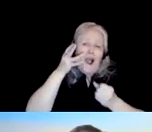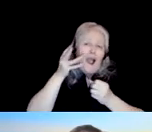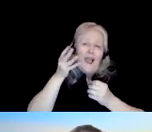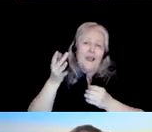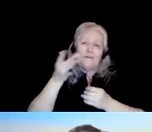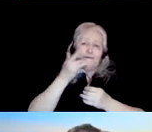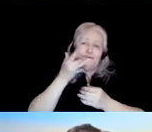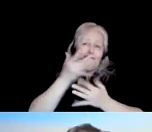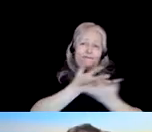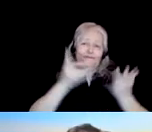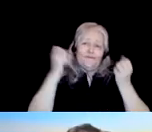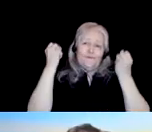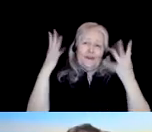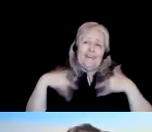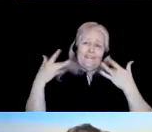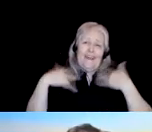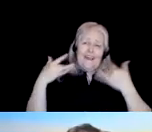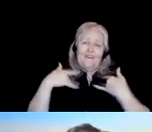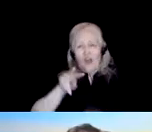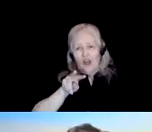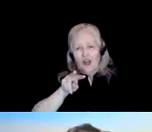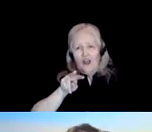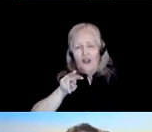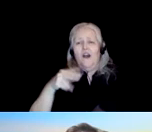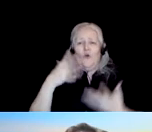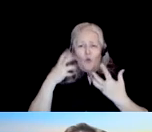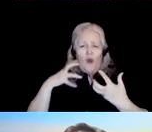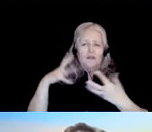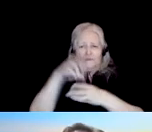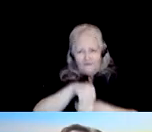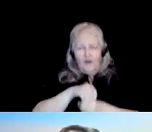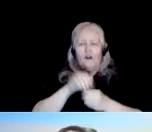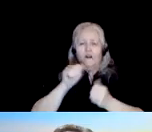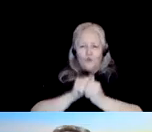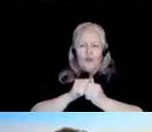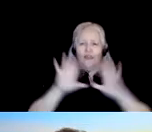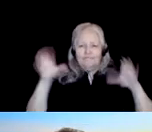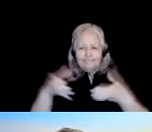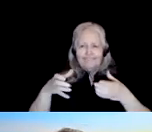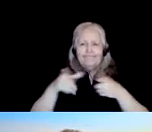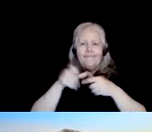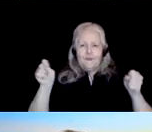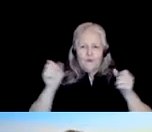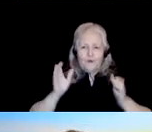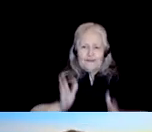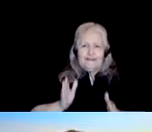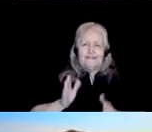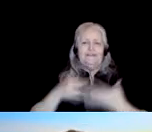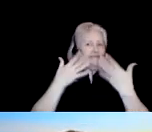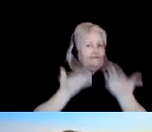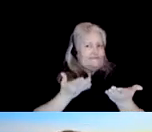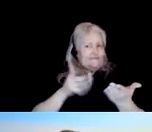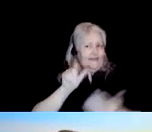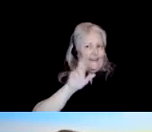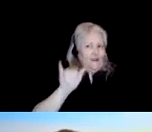highman makes us all want to belong to the community of linguists. Uh, Larry. Thank you,